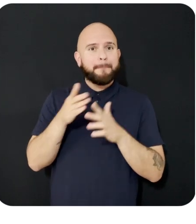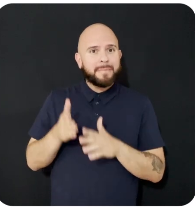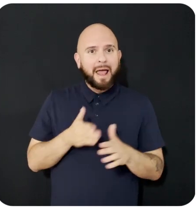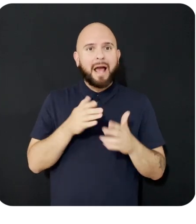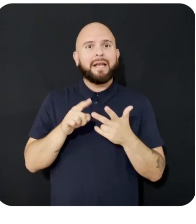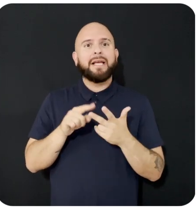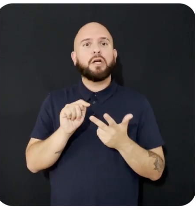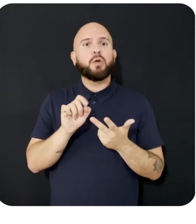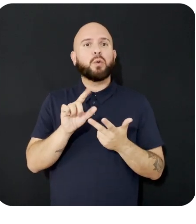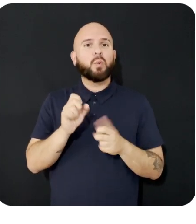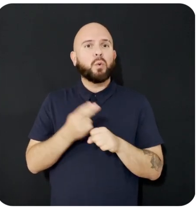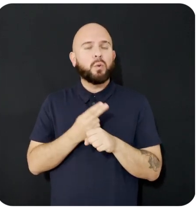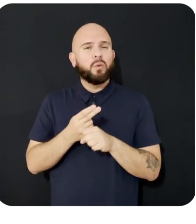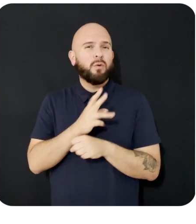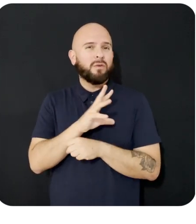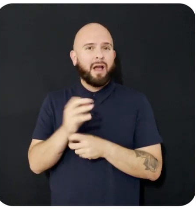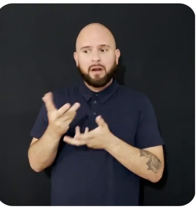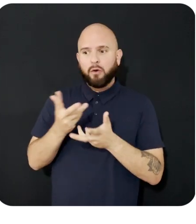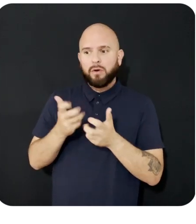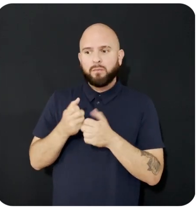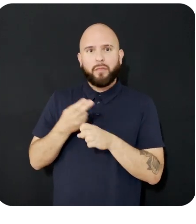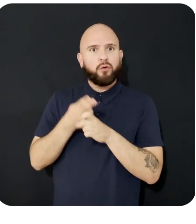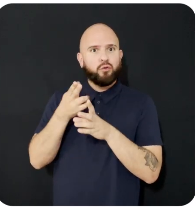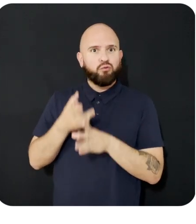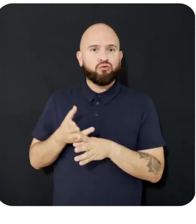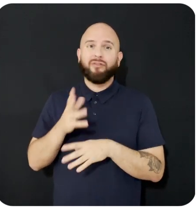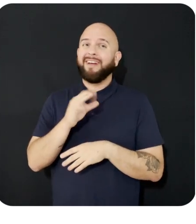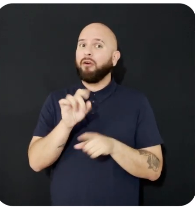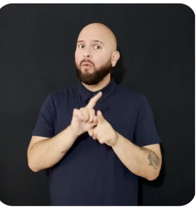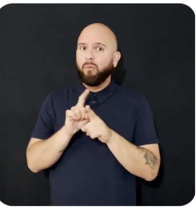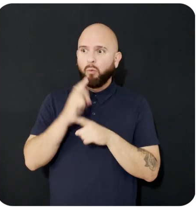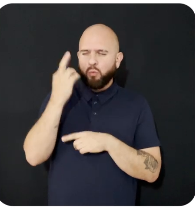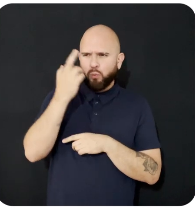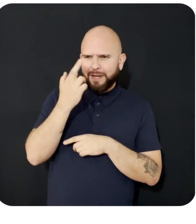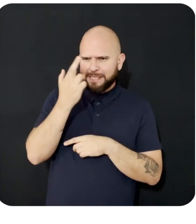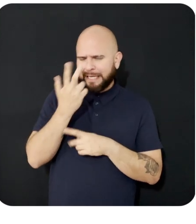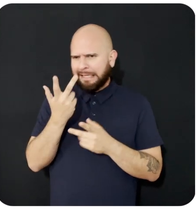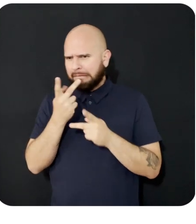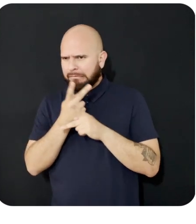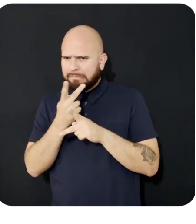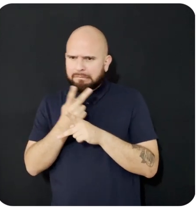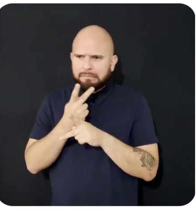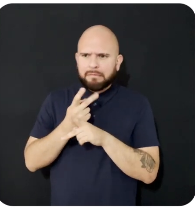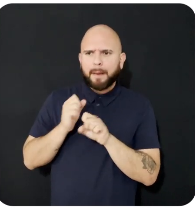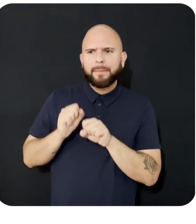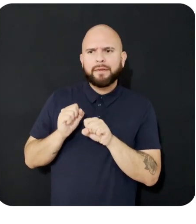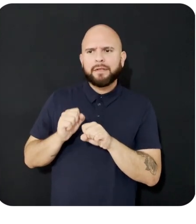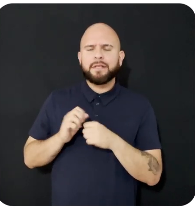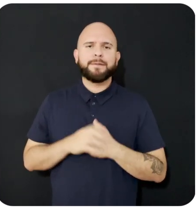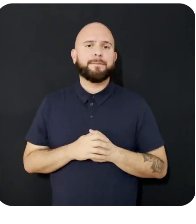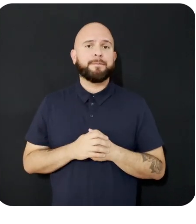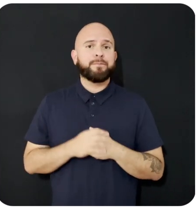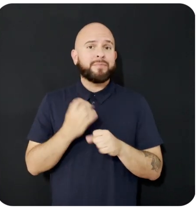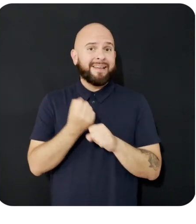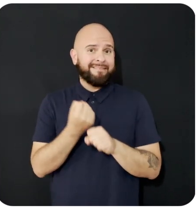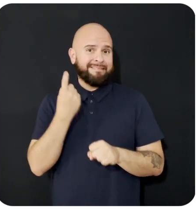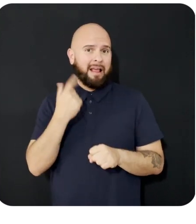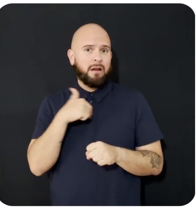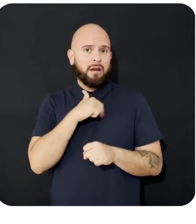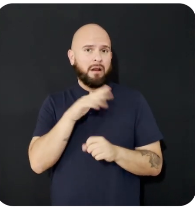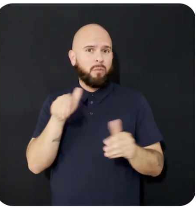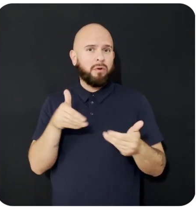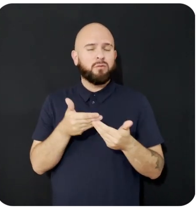with the user, and sophisticated reasoning capabilities. Last year, we introduced the Meta AI